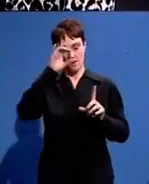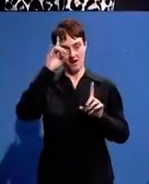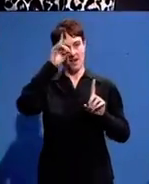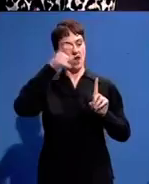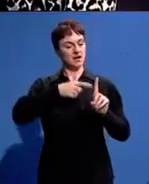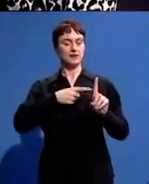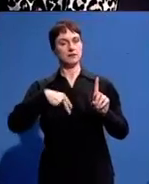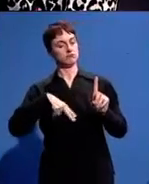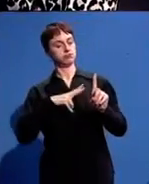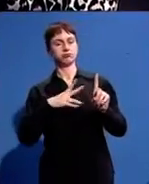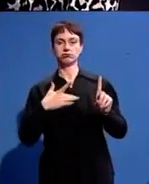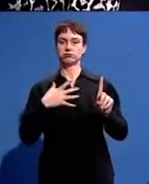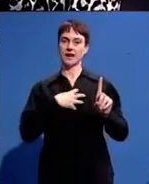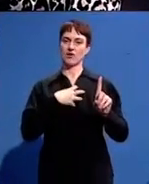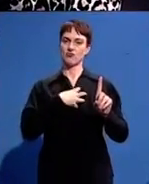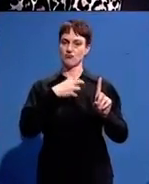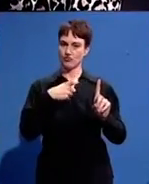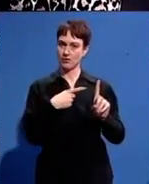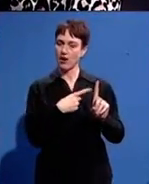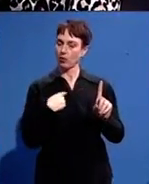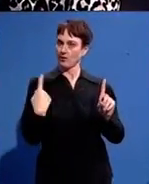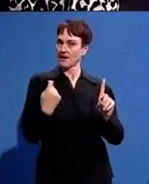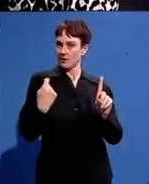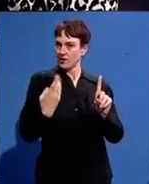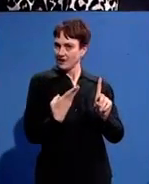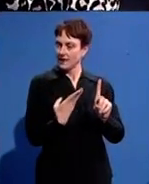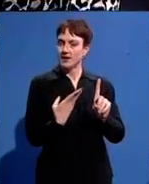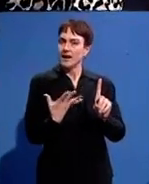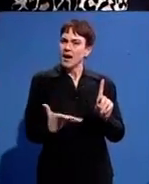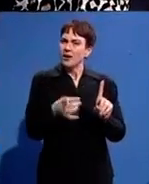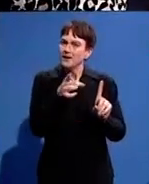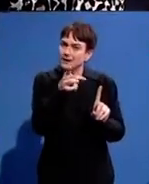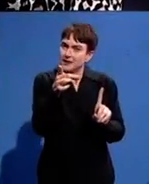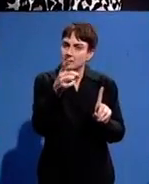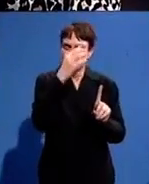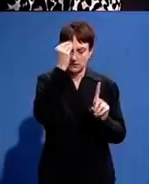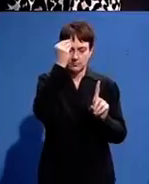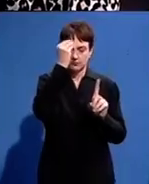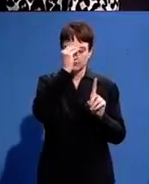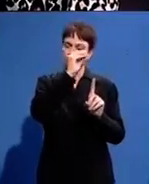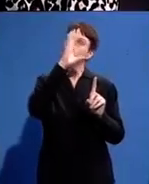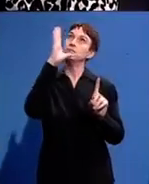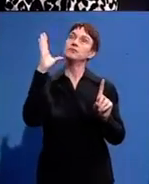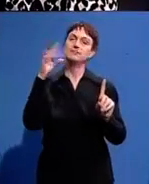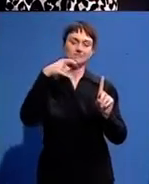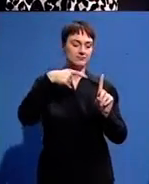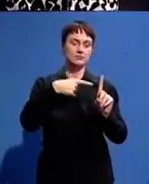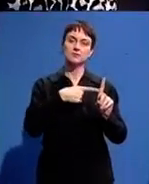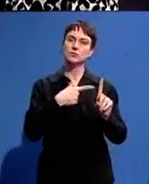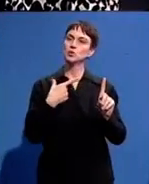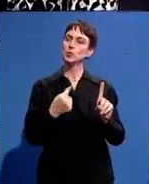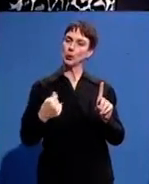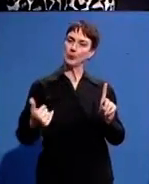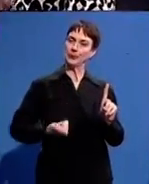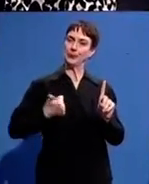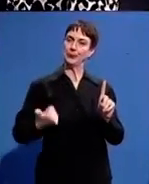hero today right what are your pictures in your mind about the heroic things that he had done that brought